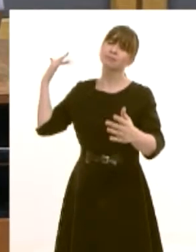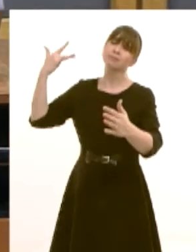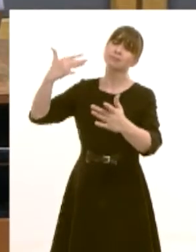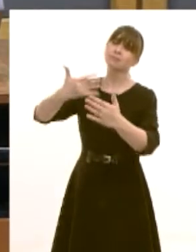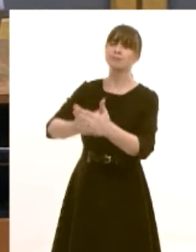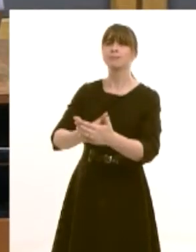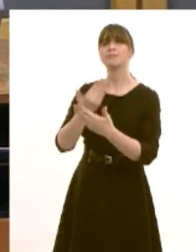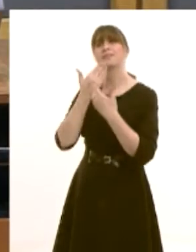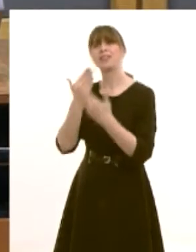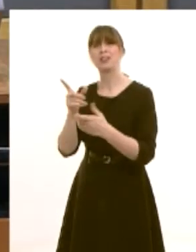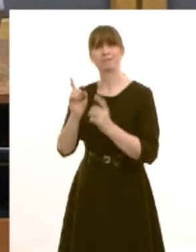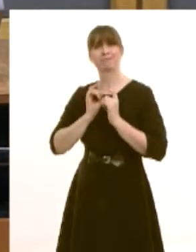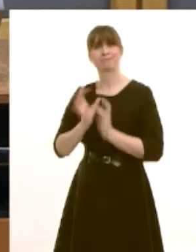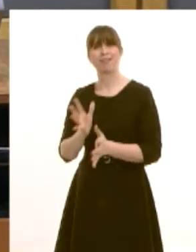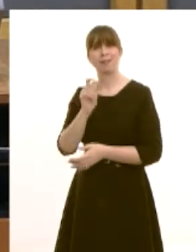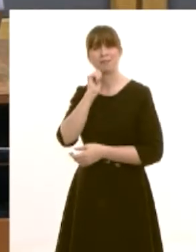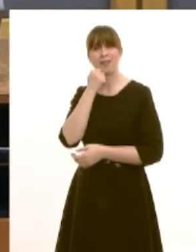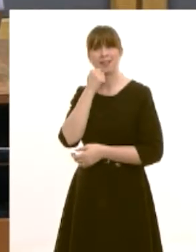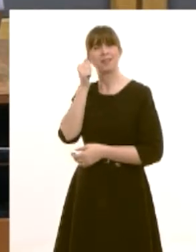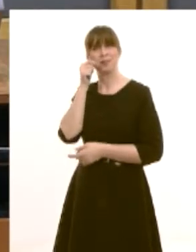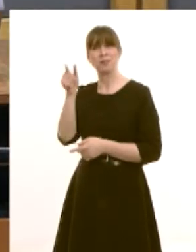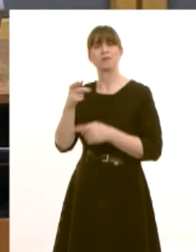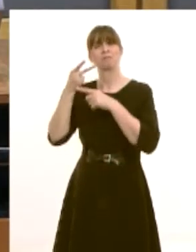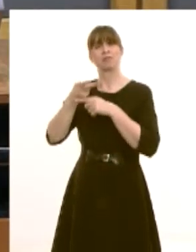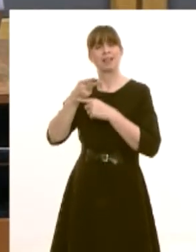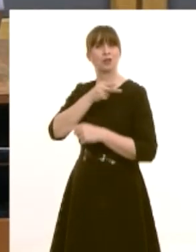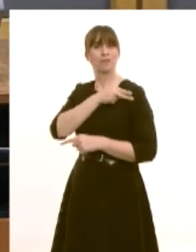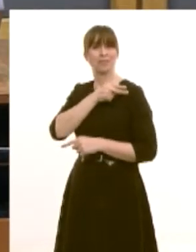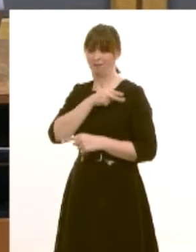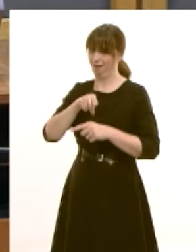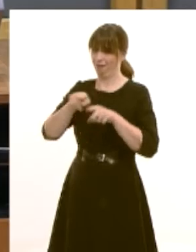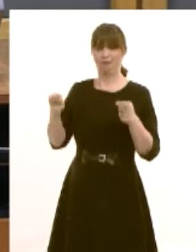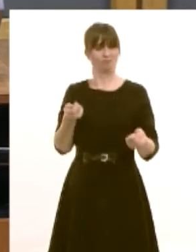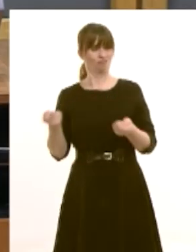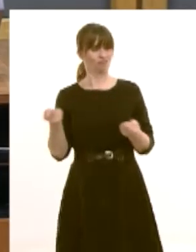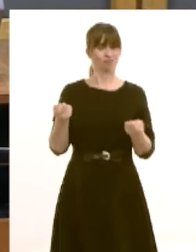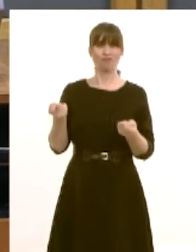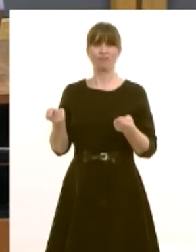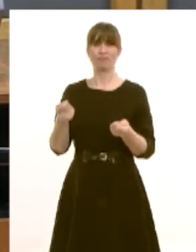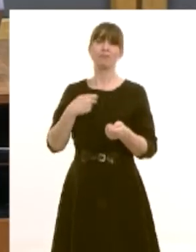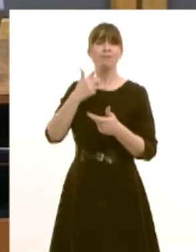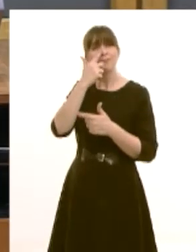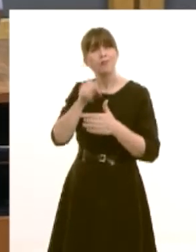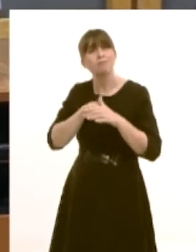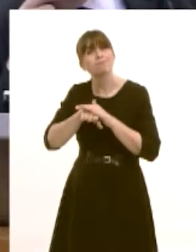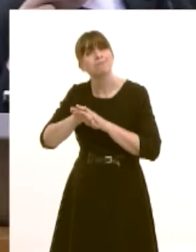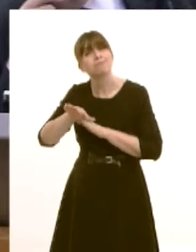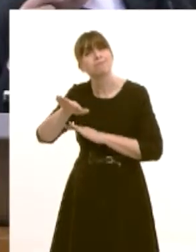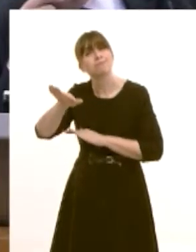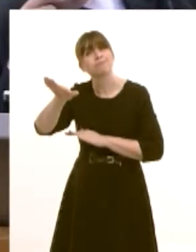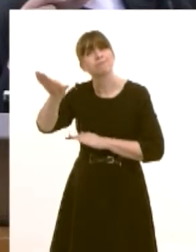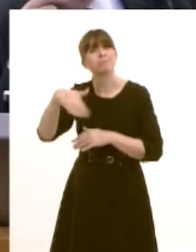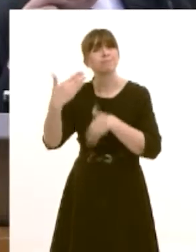our country especially in your current role as the presiding officer over this assembly term and i wish you well in your future